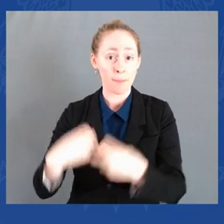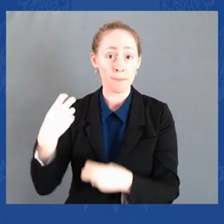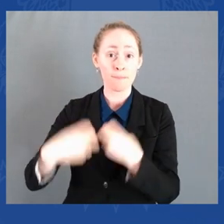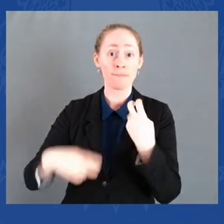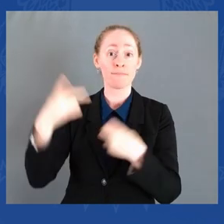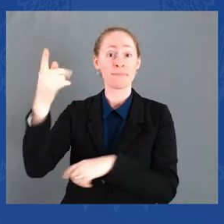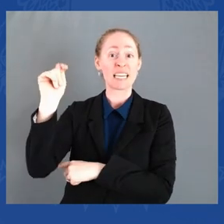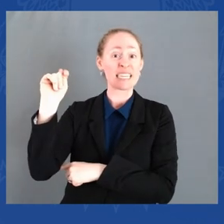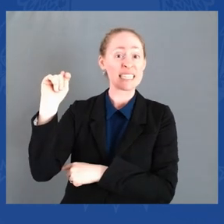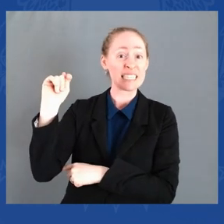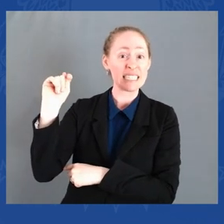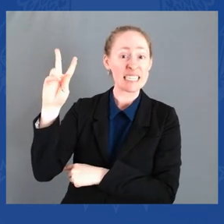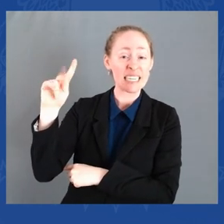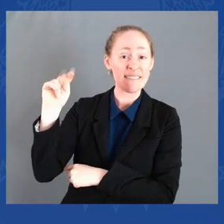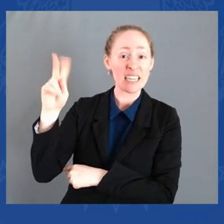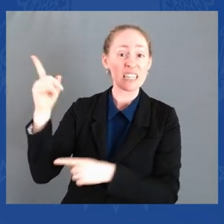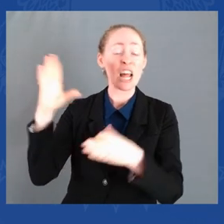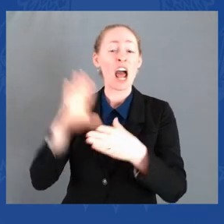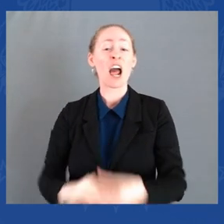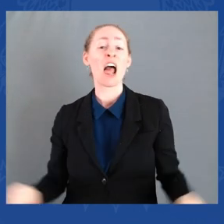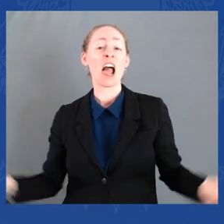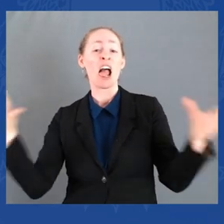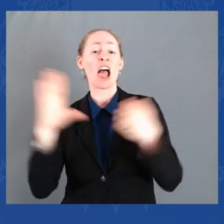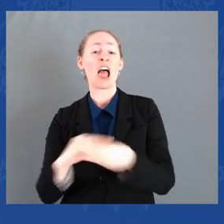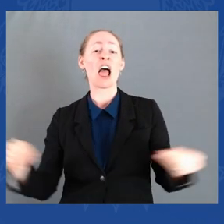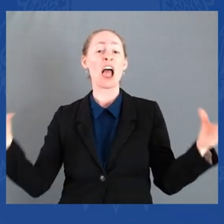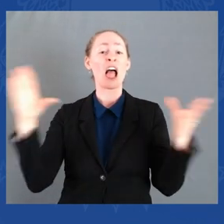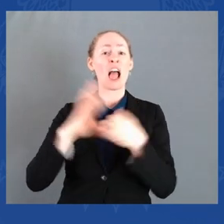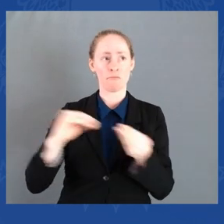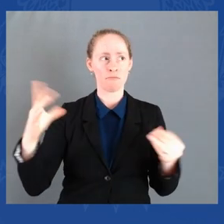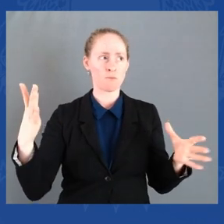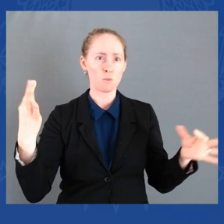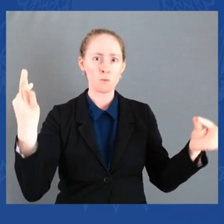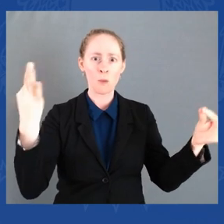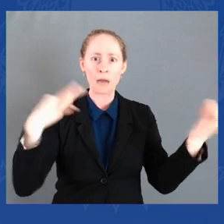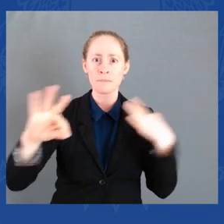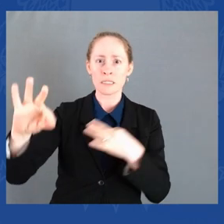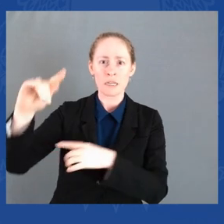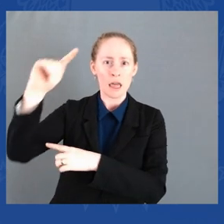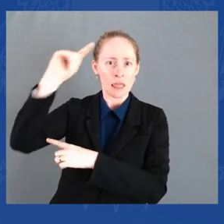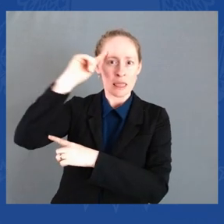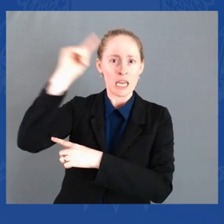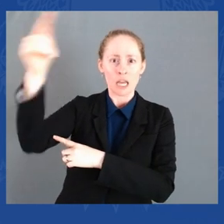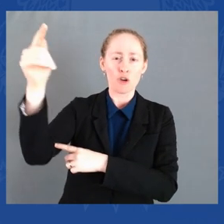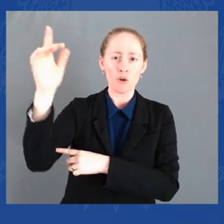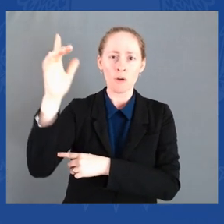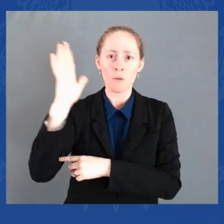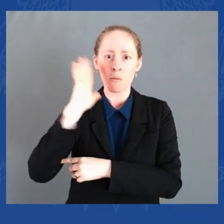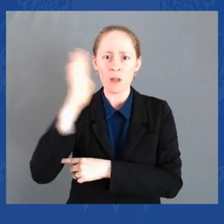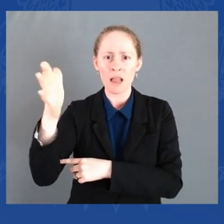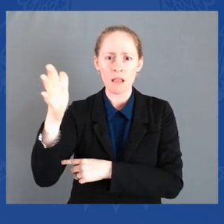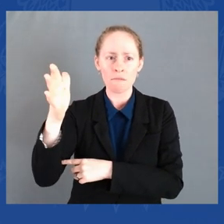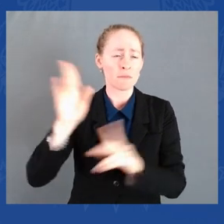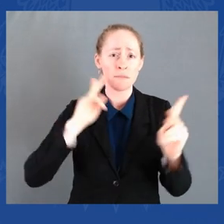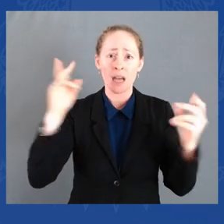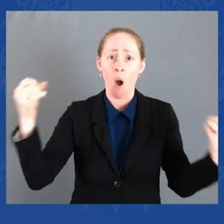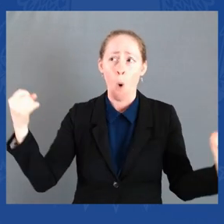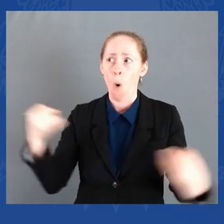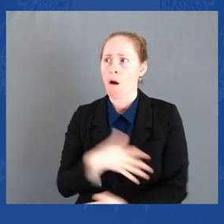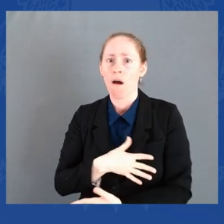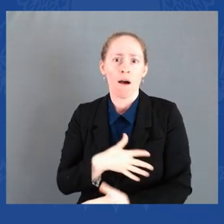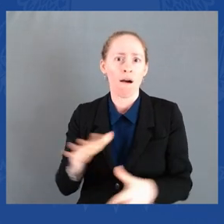scaring the living hell out of people who don't have a whole lot of emotional stability, taking advantage of